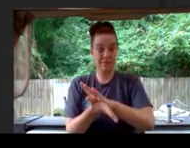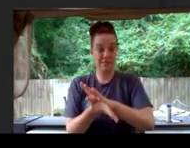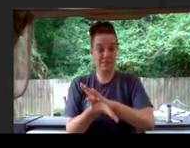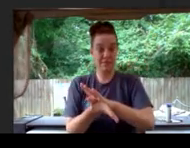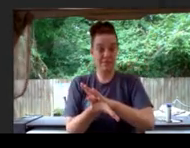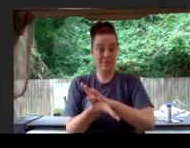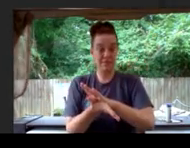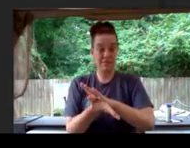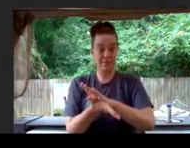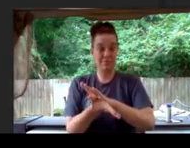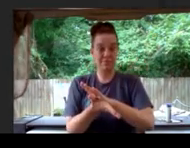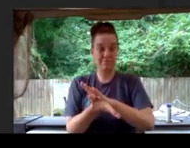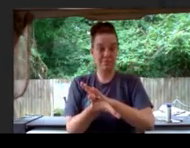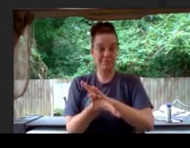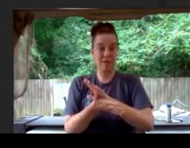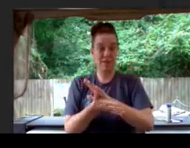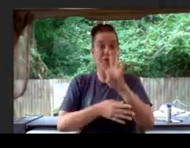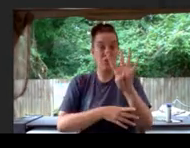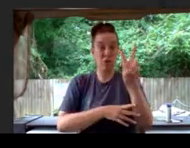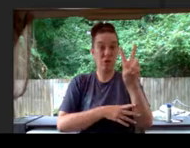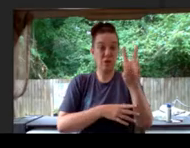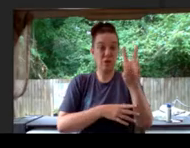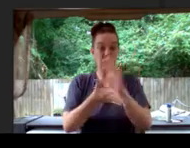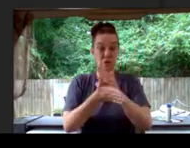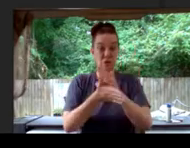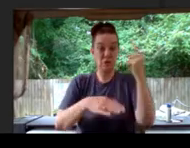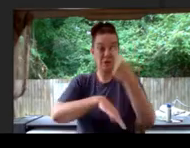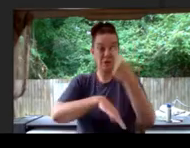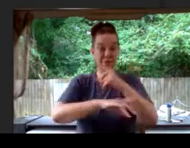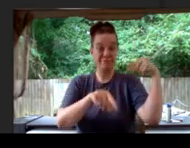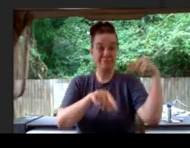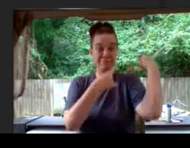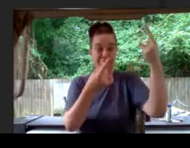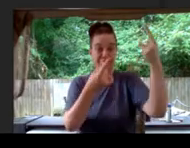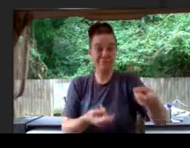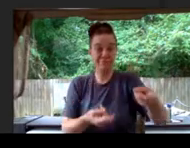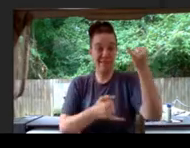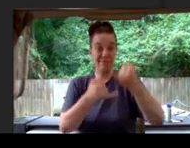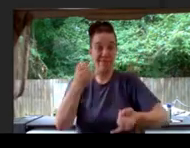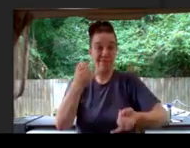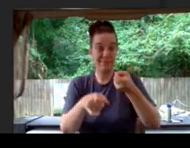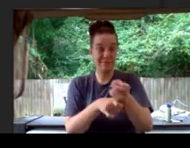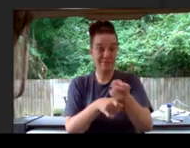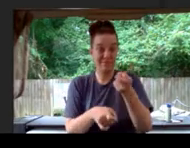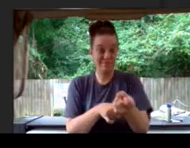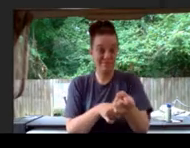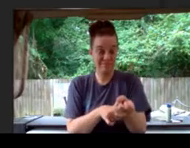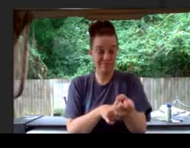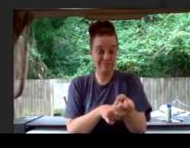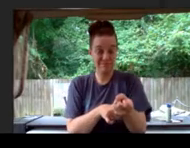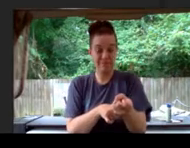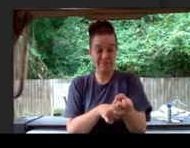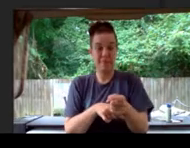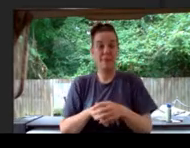It has been 42 school days since our last prank.